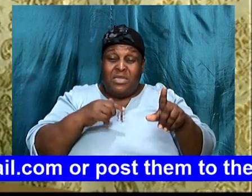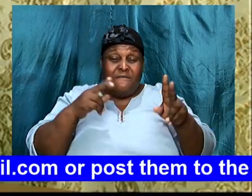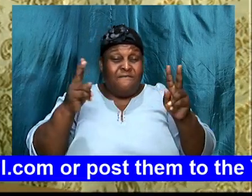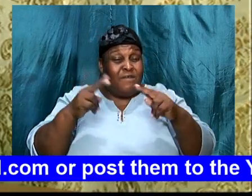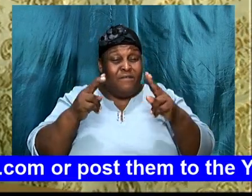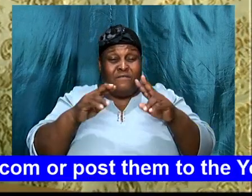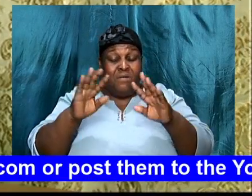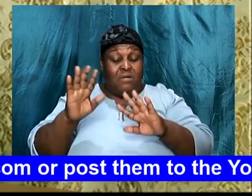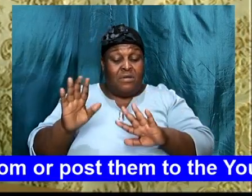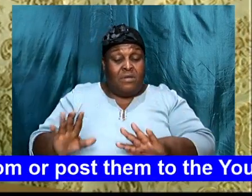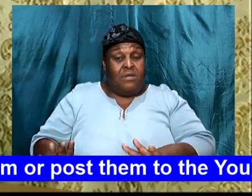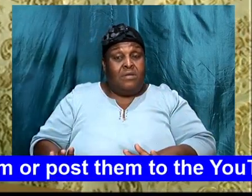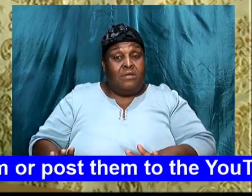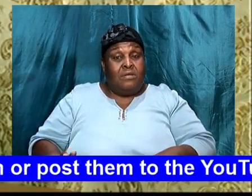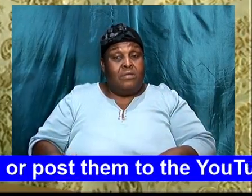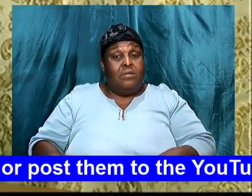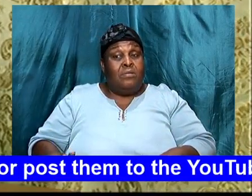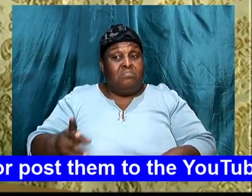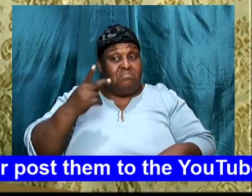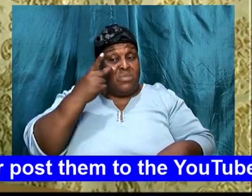it looked like, it not working out,